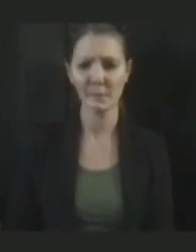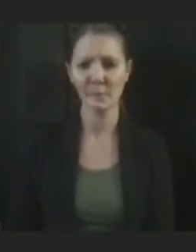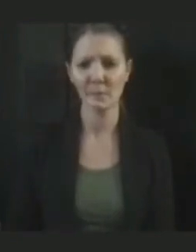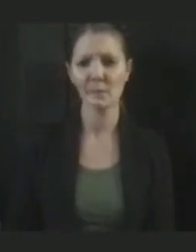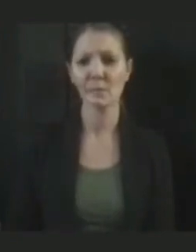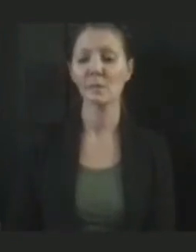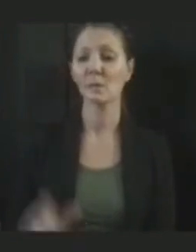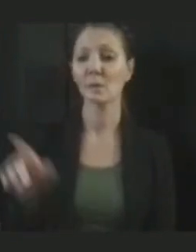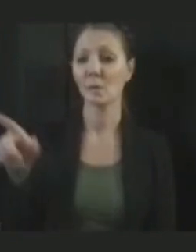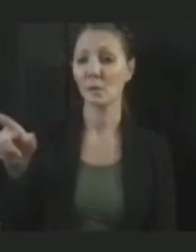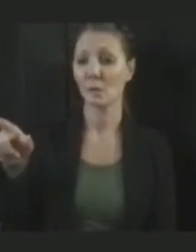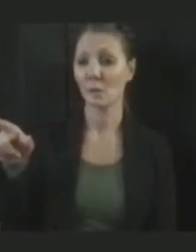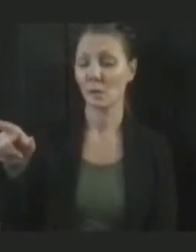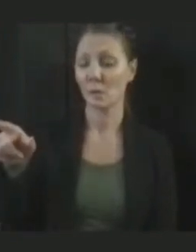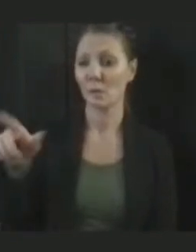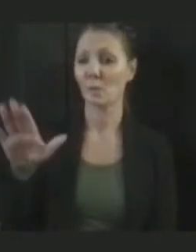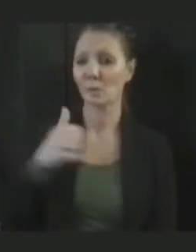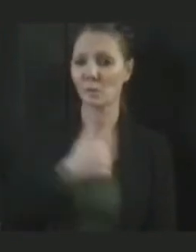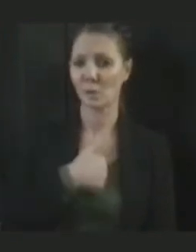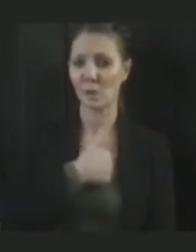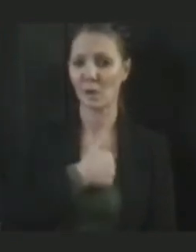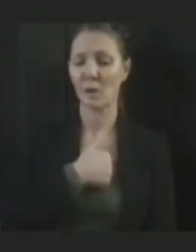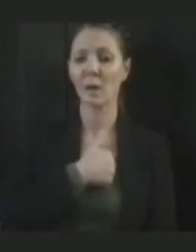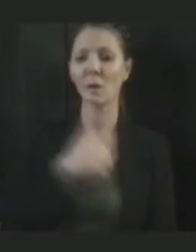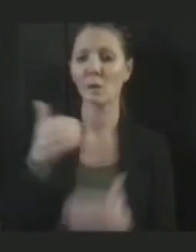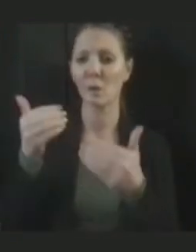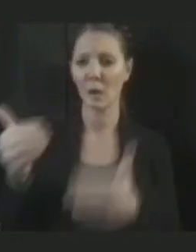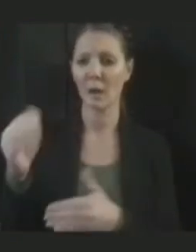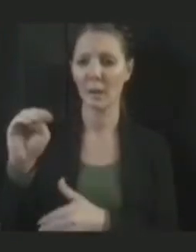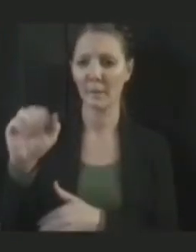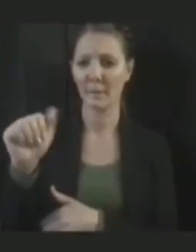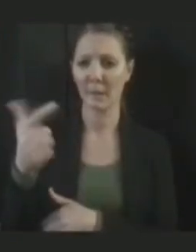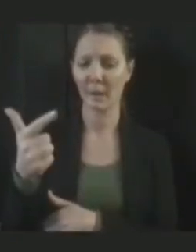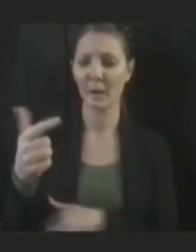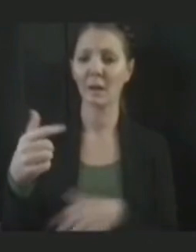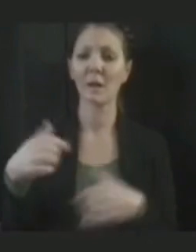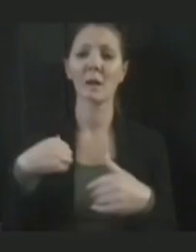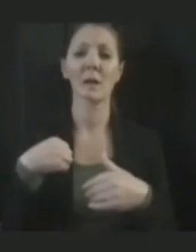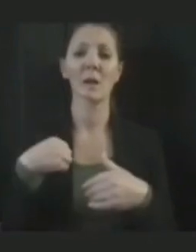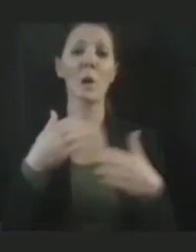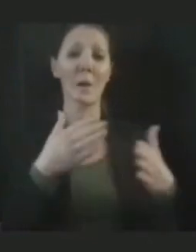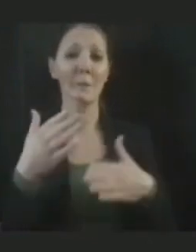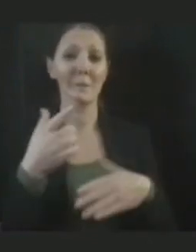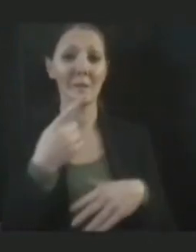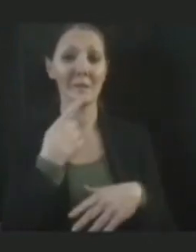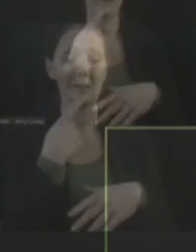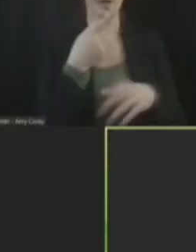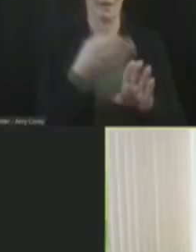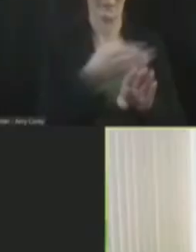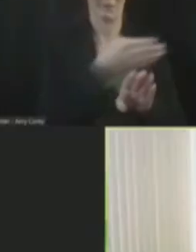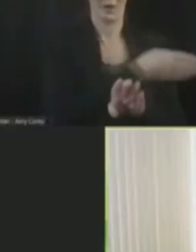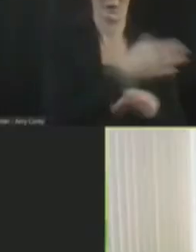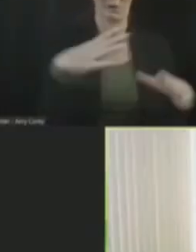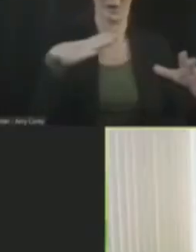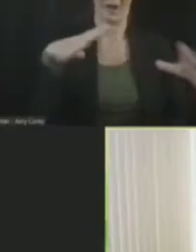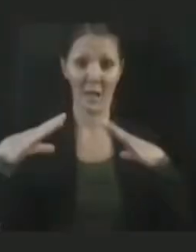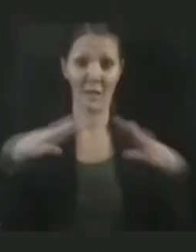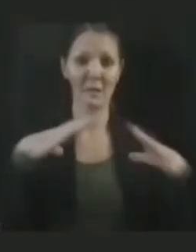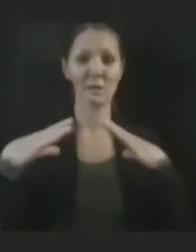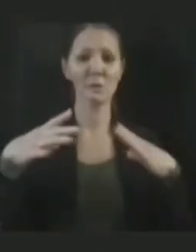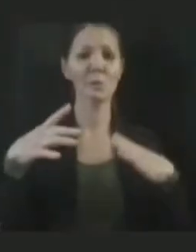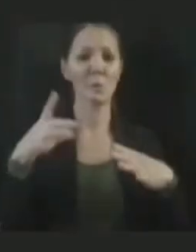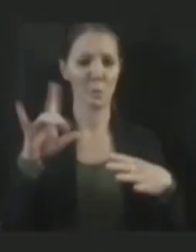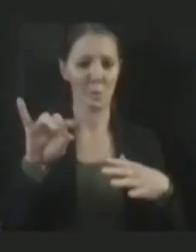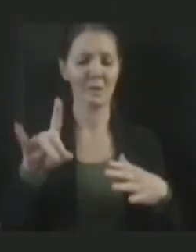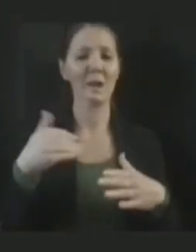When we, oh, sorry. I'm sorry. Go ahead, Meg. No, I was just going to say, when we, prior to the holidays, we put a joint